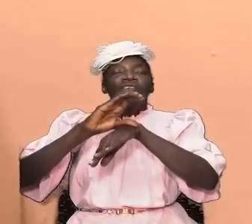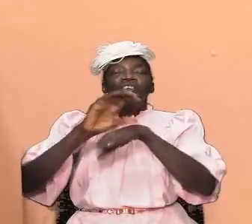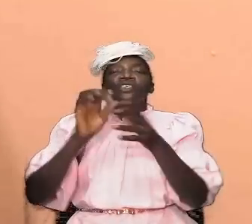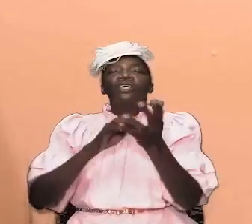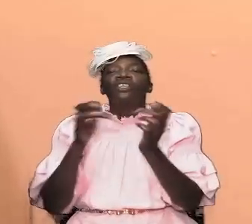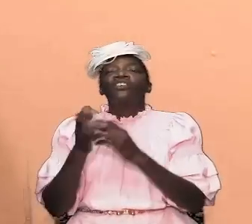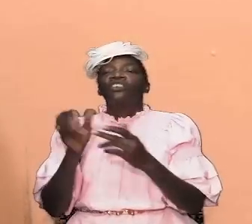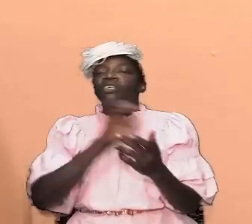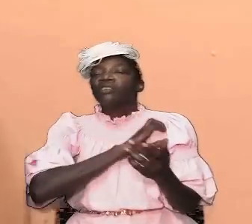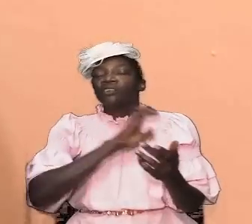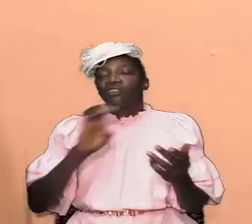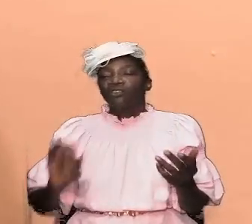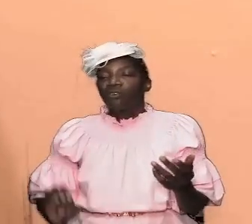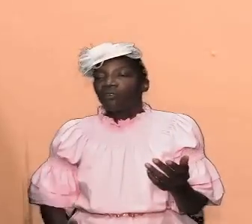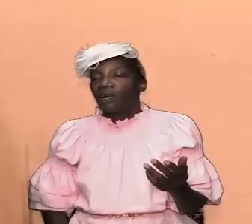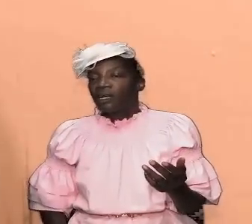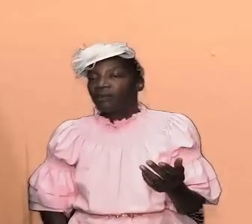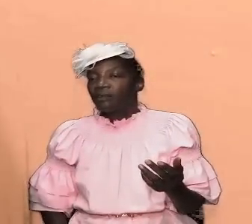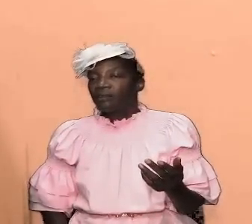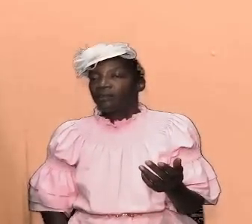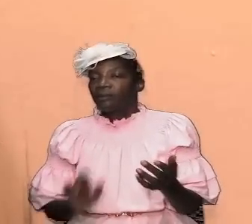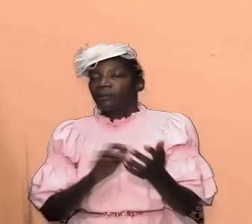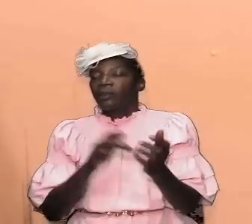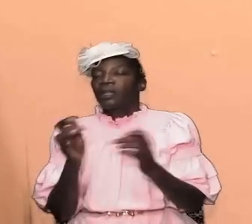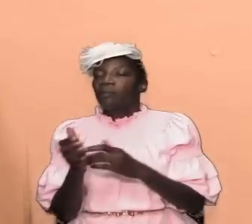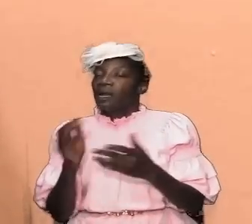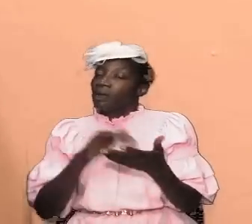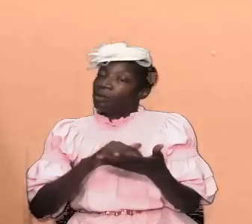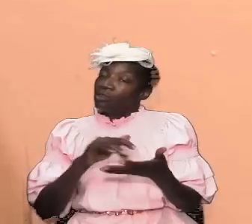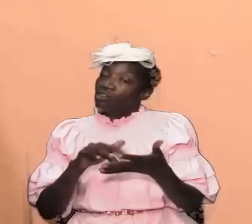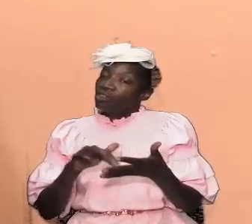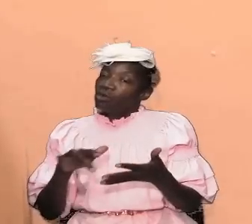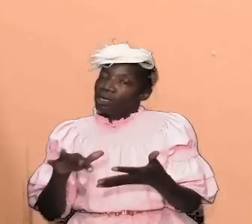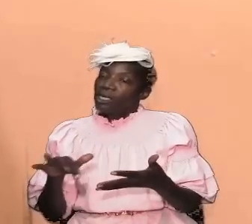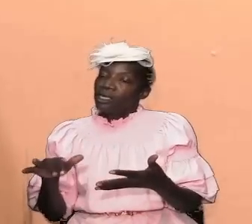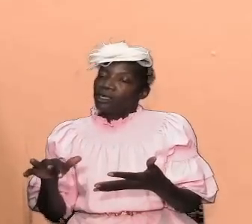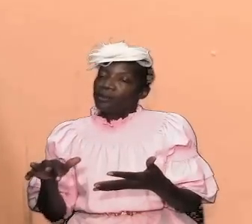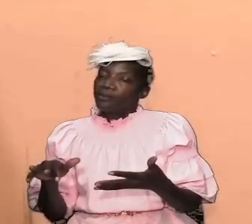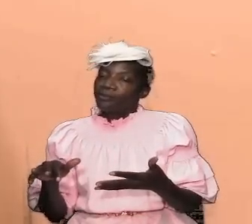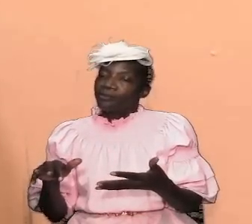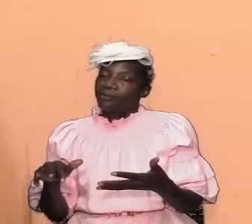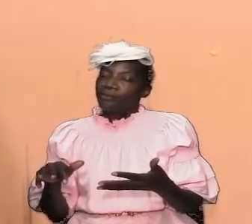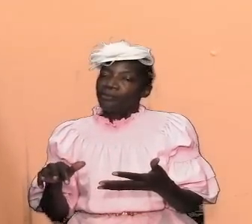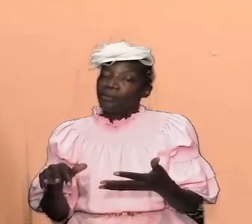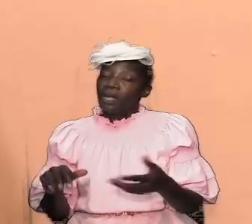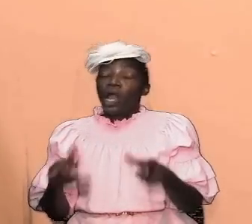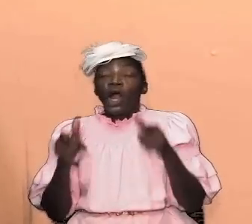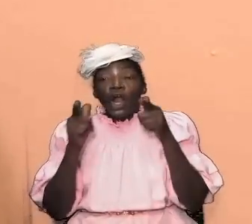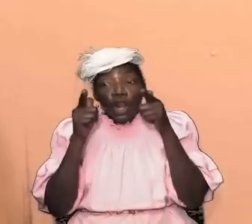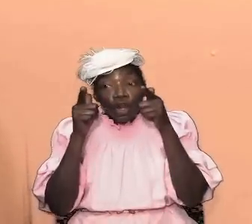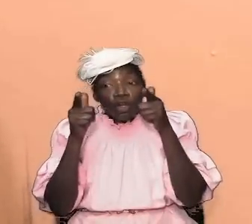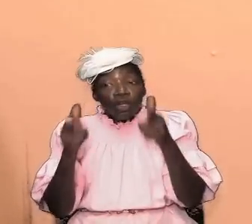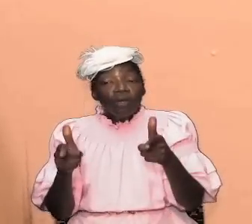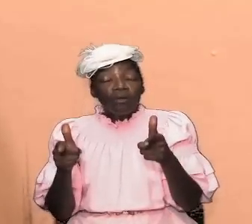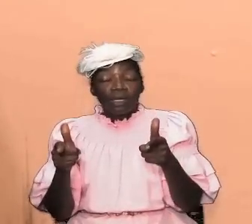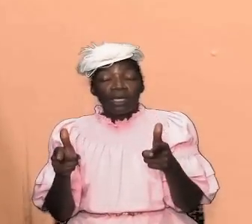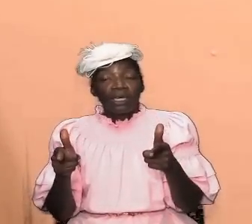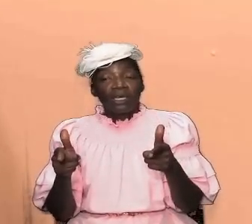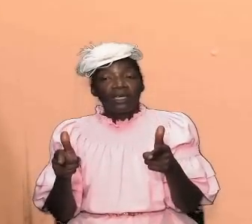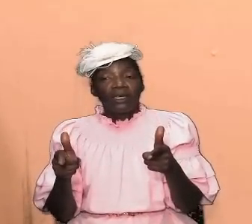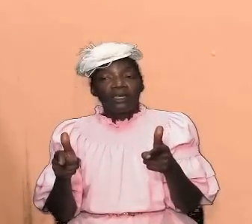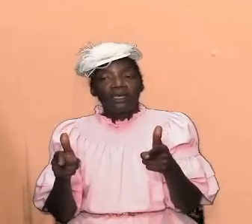Jesus Christ and so the Bible study series that we are going to be looking at that we are going to be